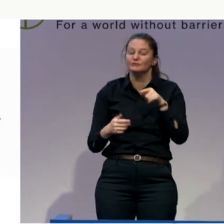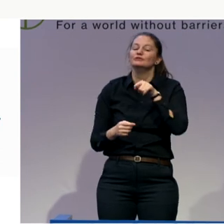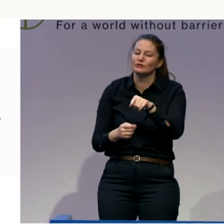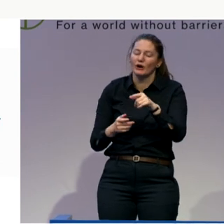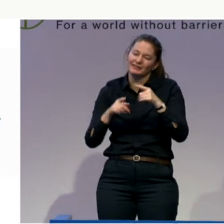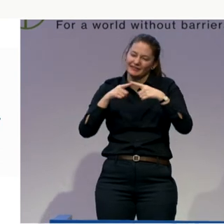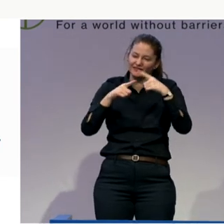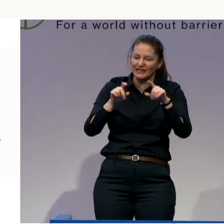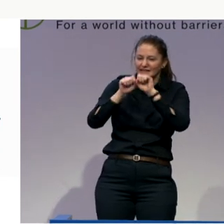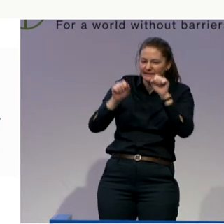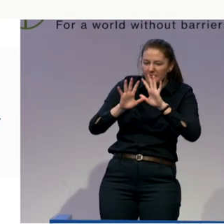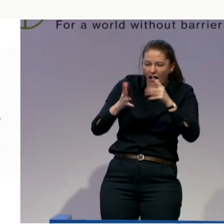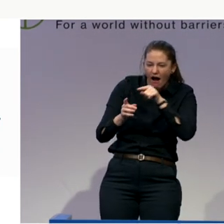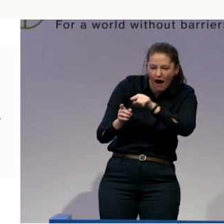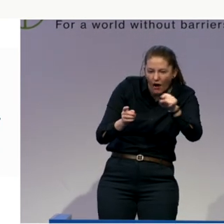you, you said that